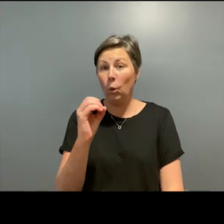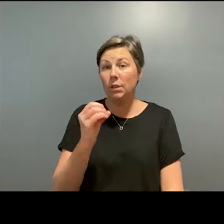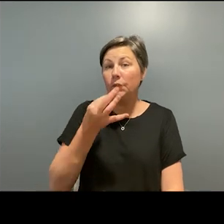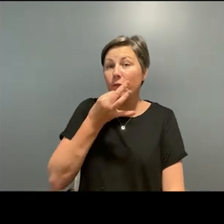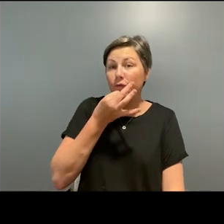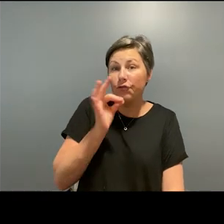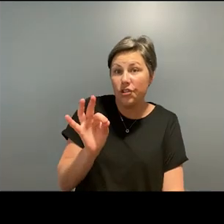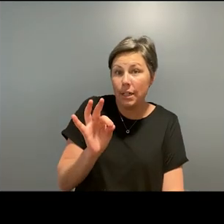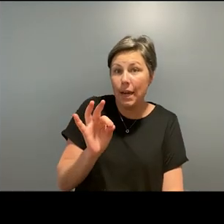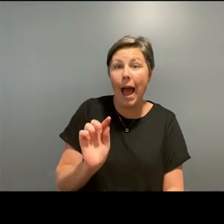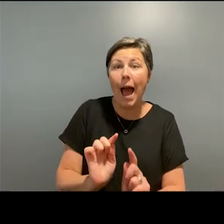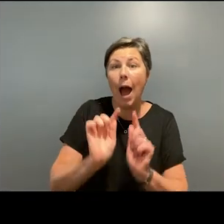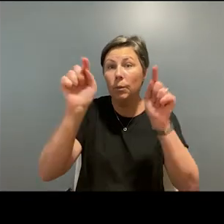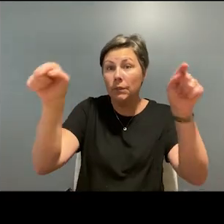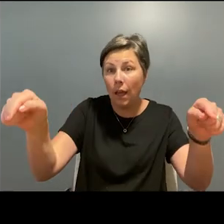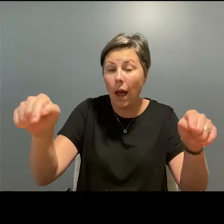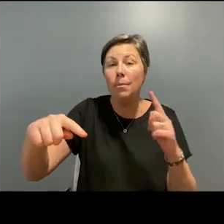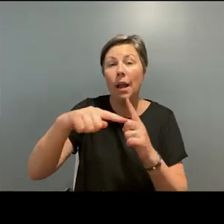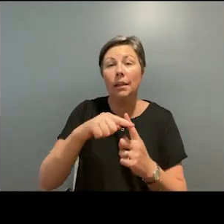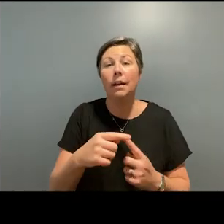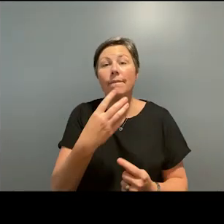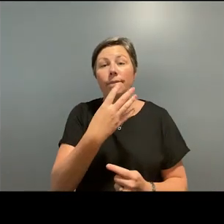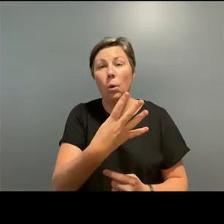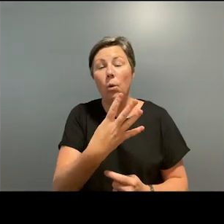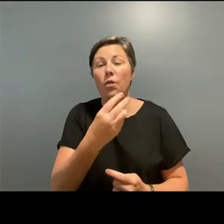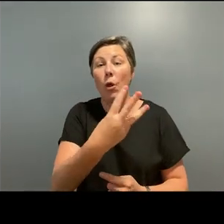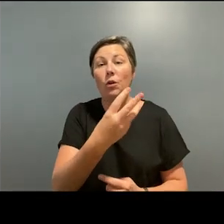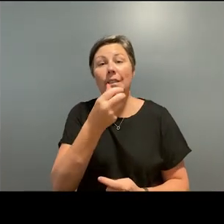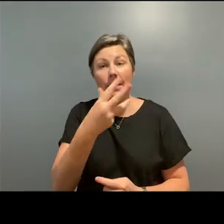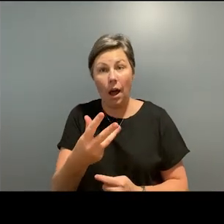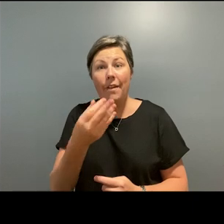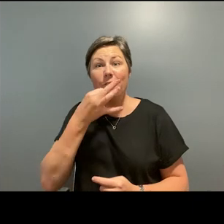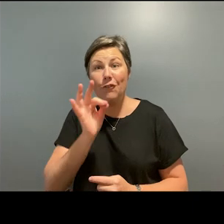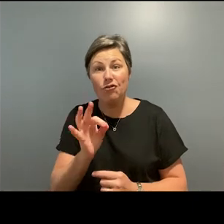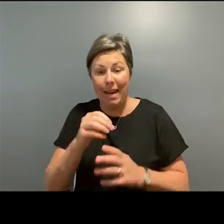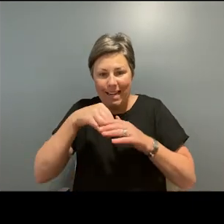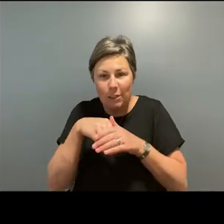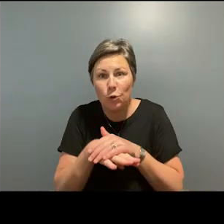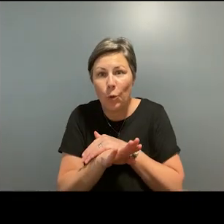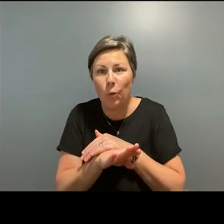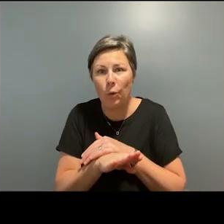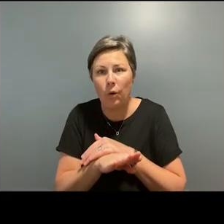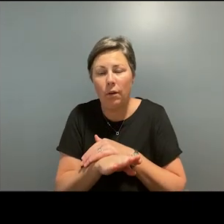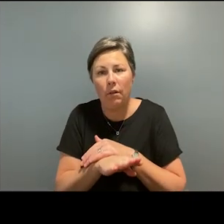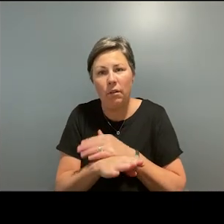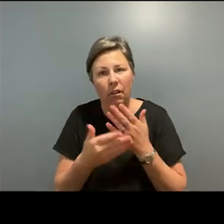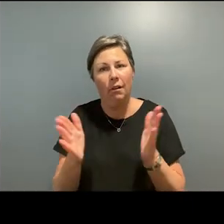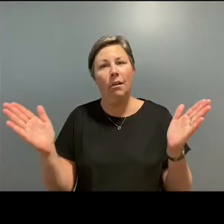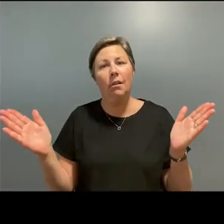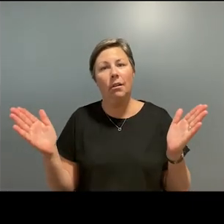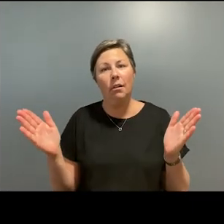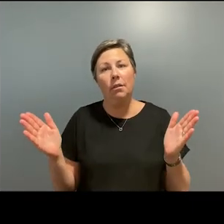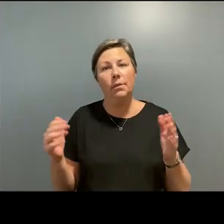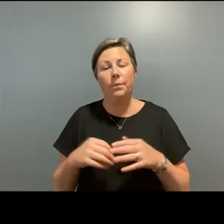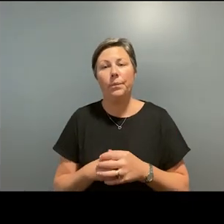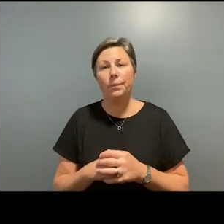39 free exhibitions as part of PHOTO 2021. All of these will be accompanied by